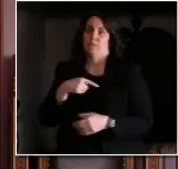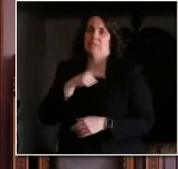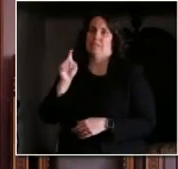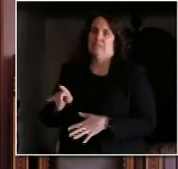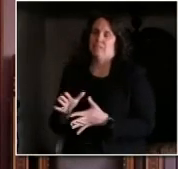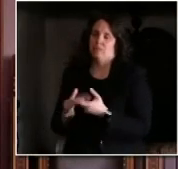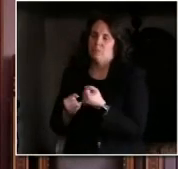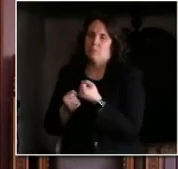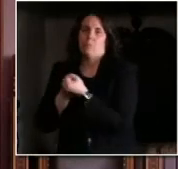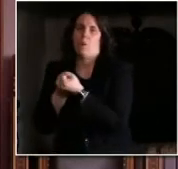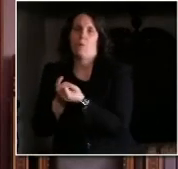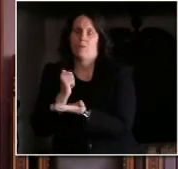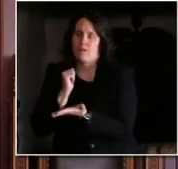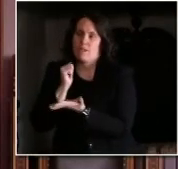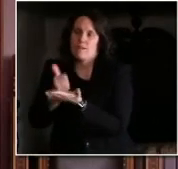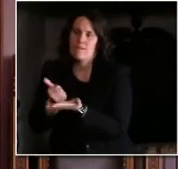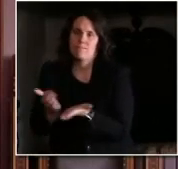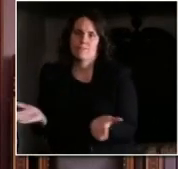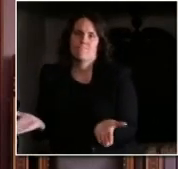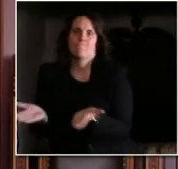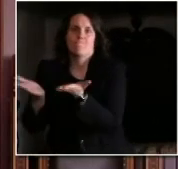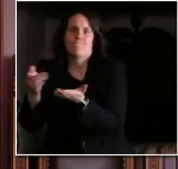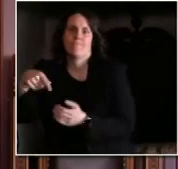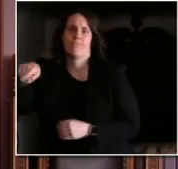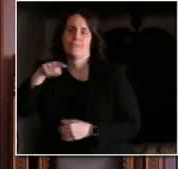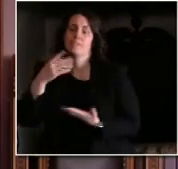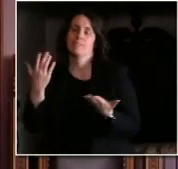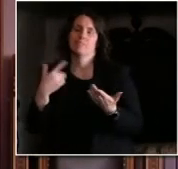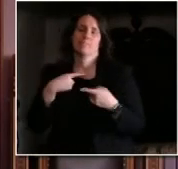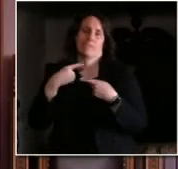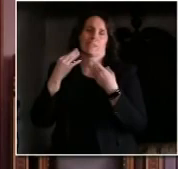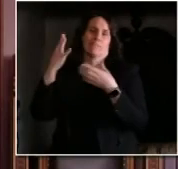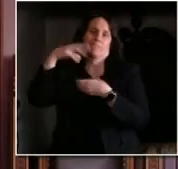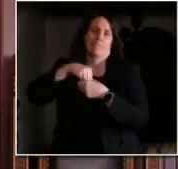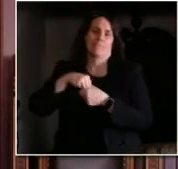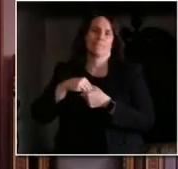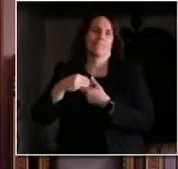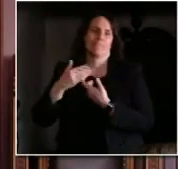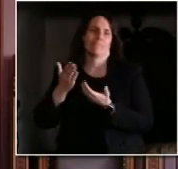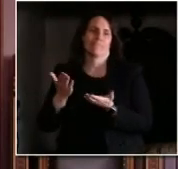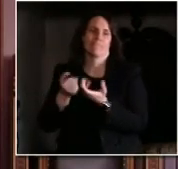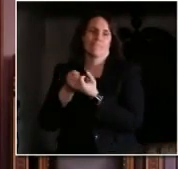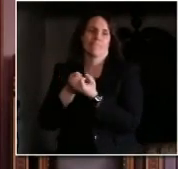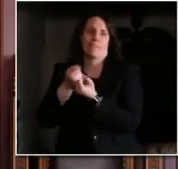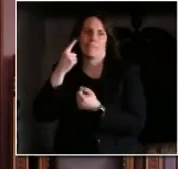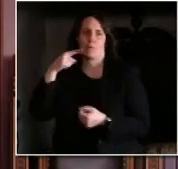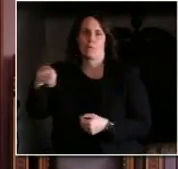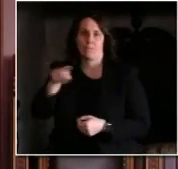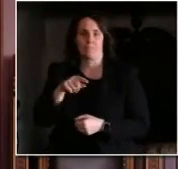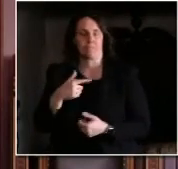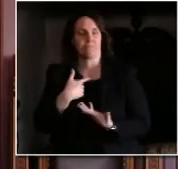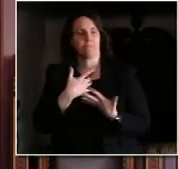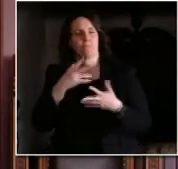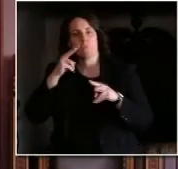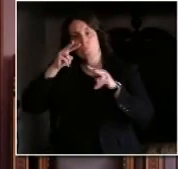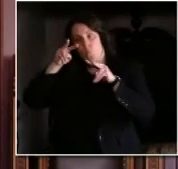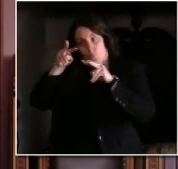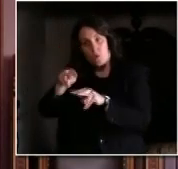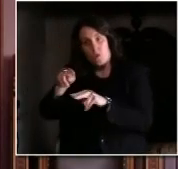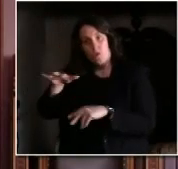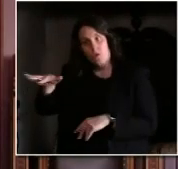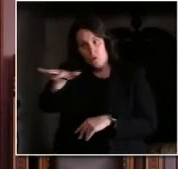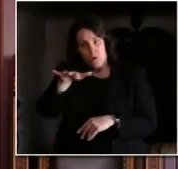positive folks and so we will continue to monitor that we'll continue to make sure that we have the services available